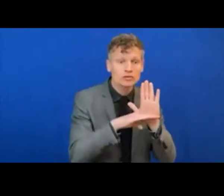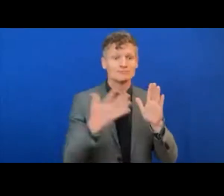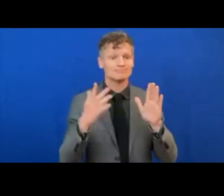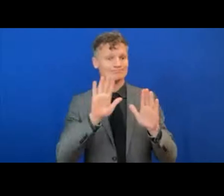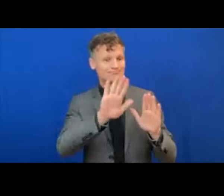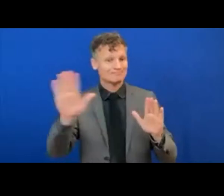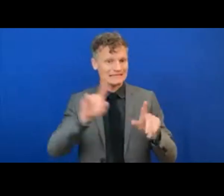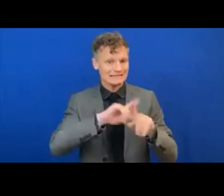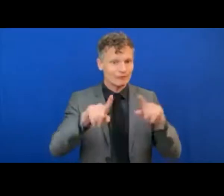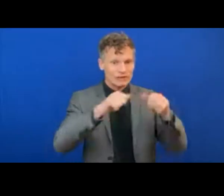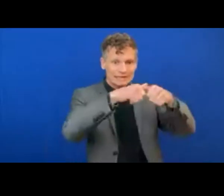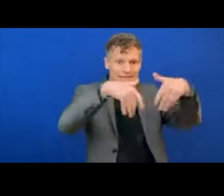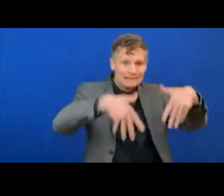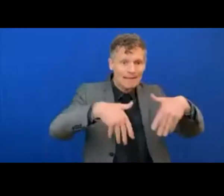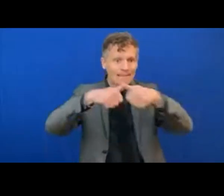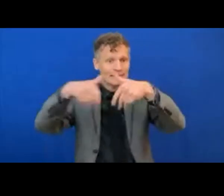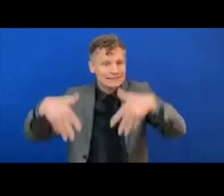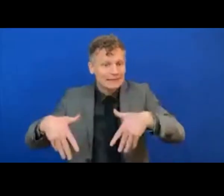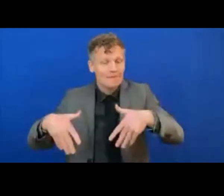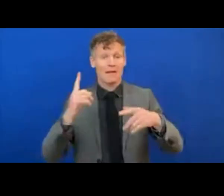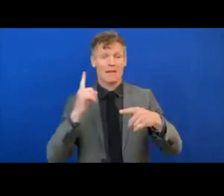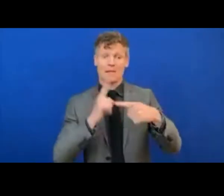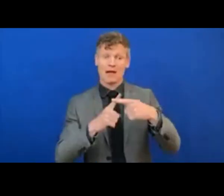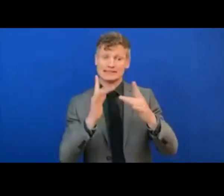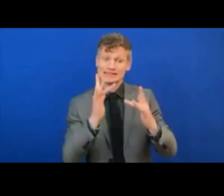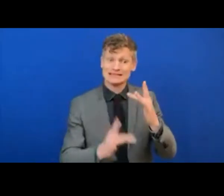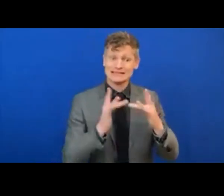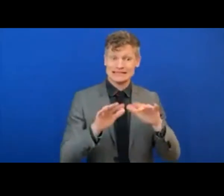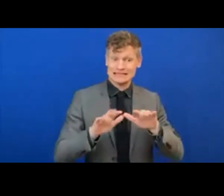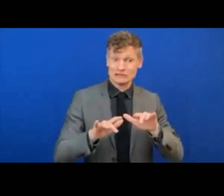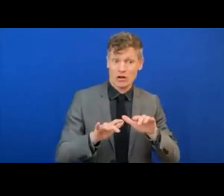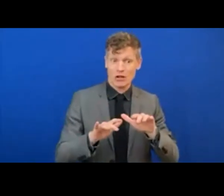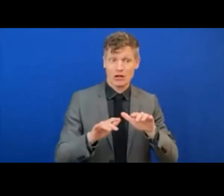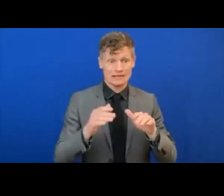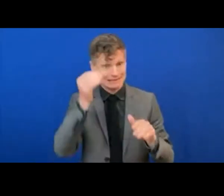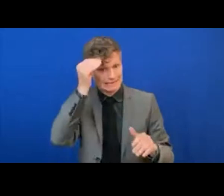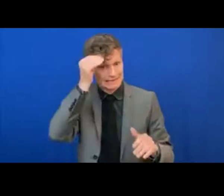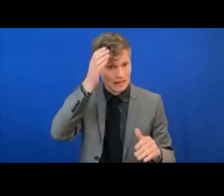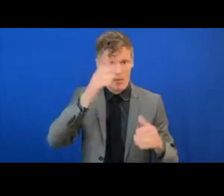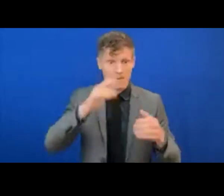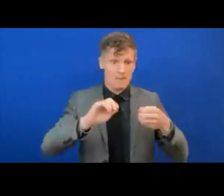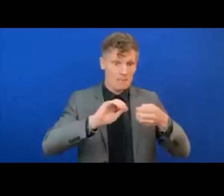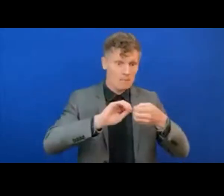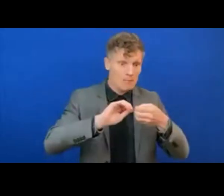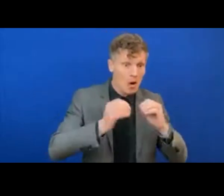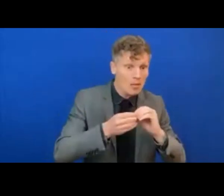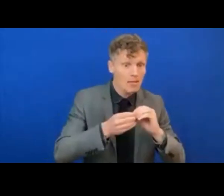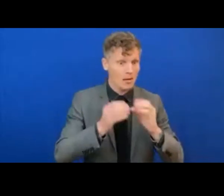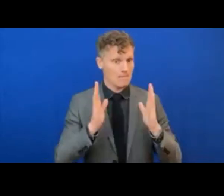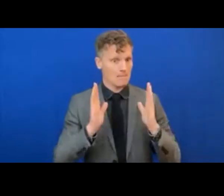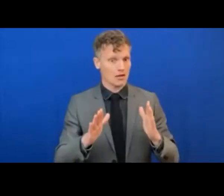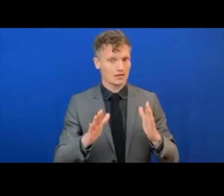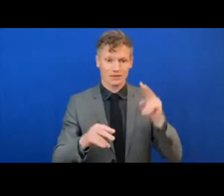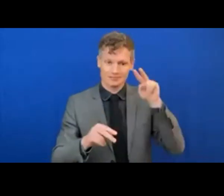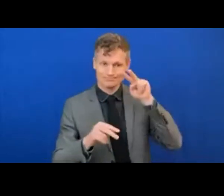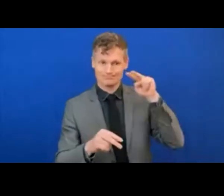skills and competency development programs should all be seen through the lens of inclusivity